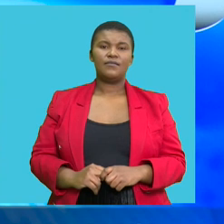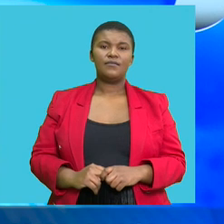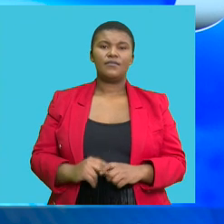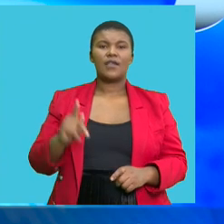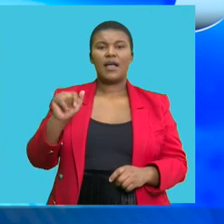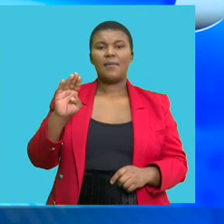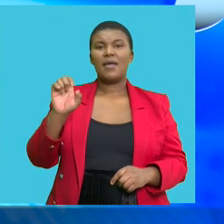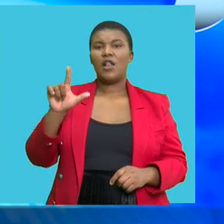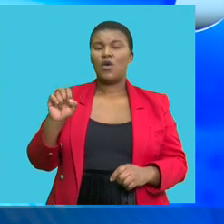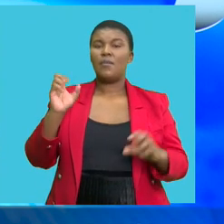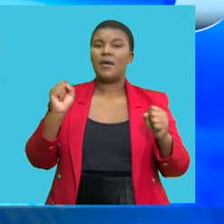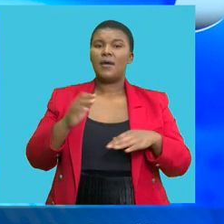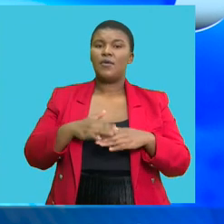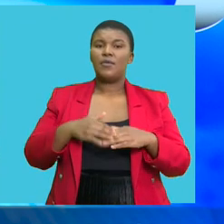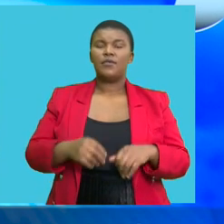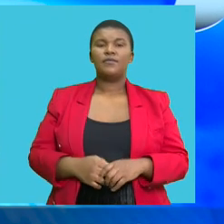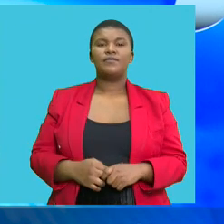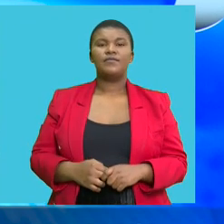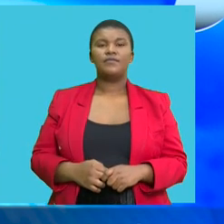insights on the market's response.